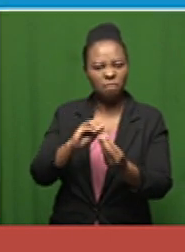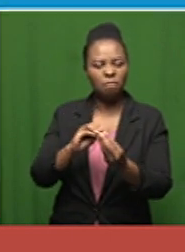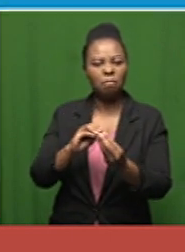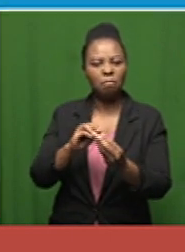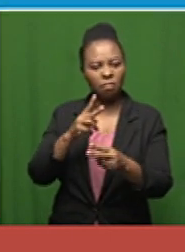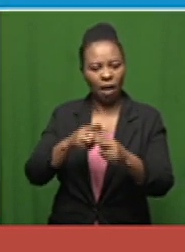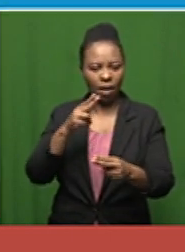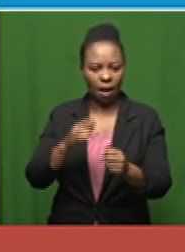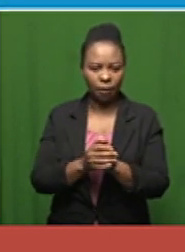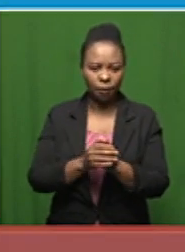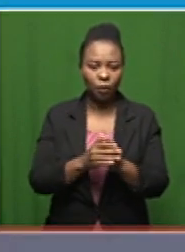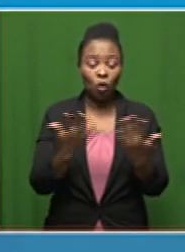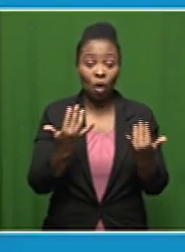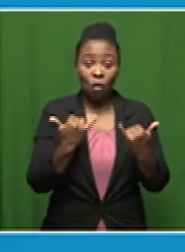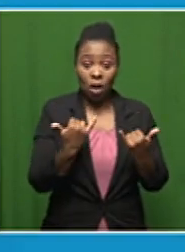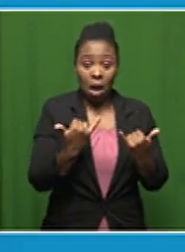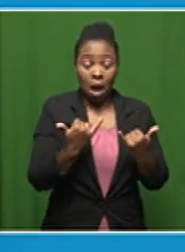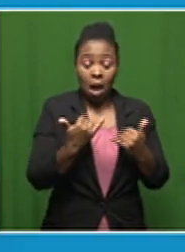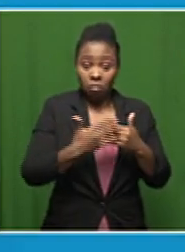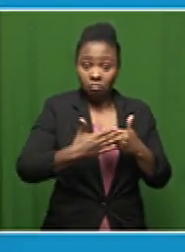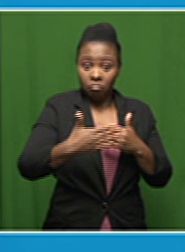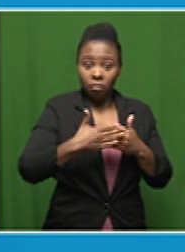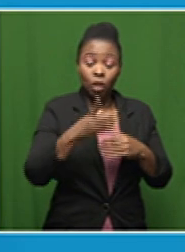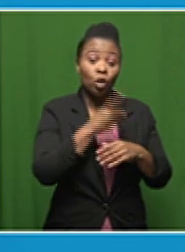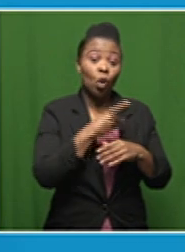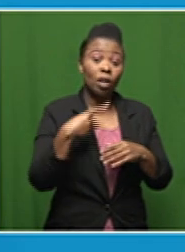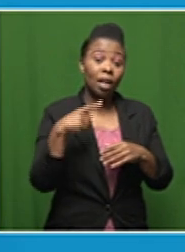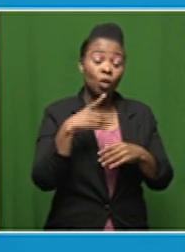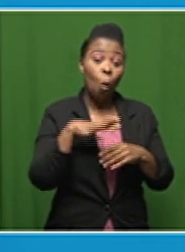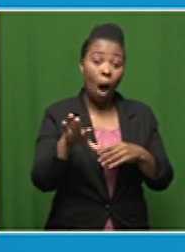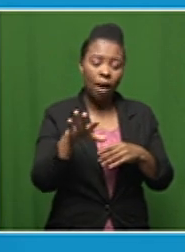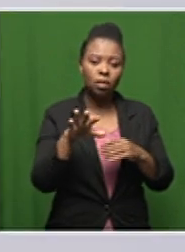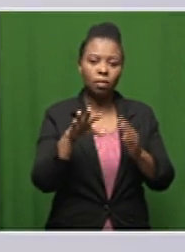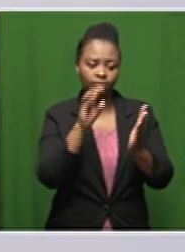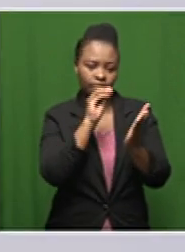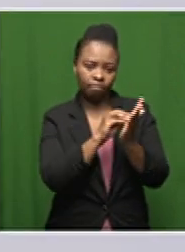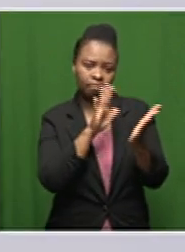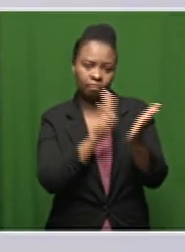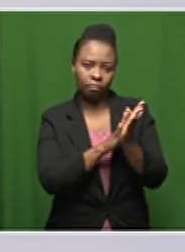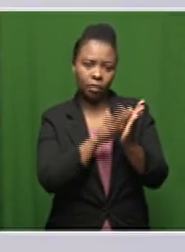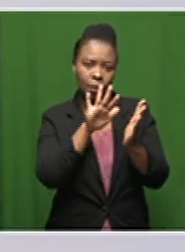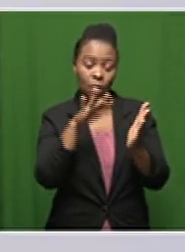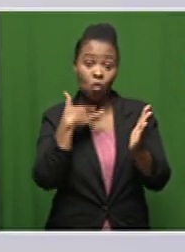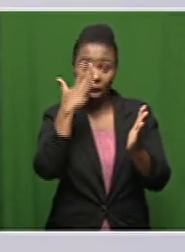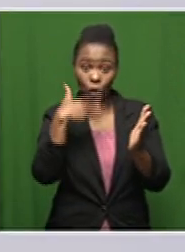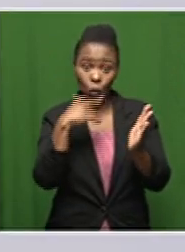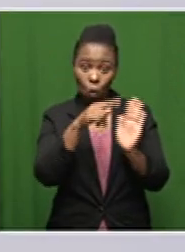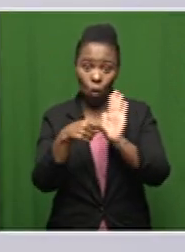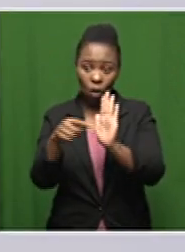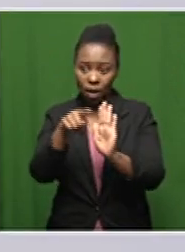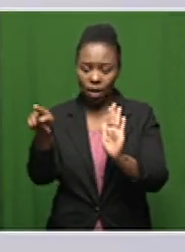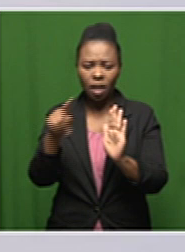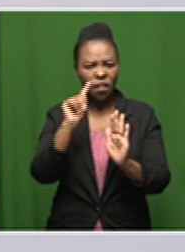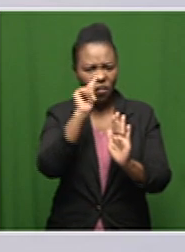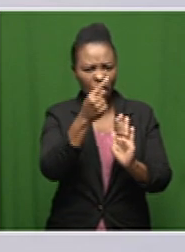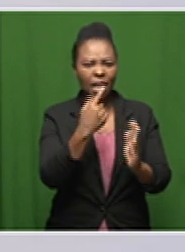data in the meantime the regulator says doctors who want to prescribe the drug to patients must first apply